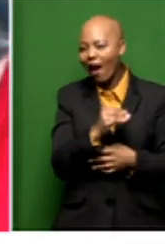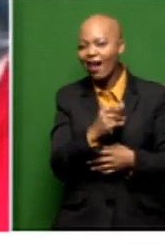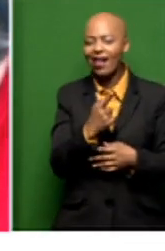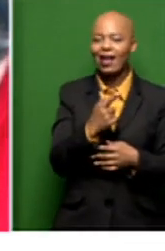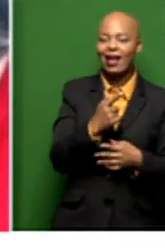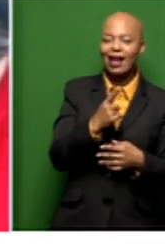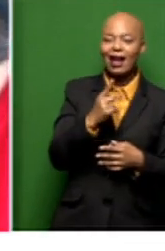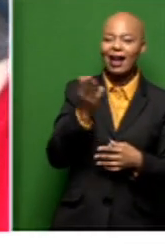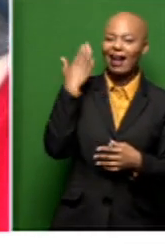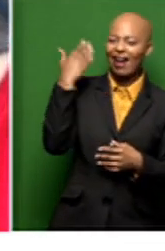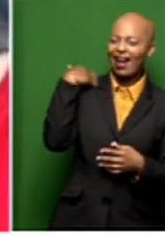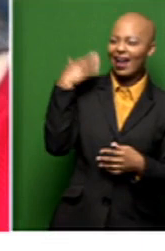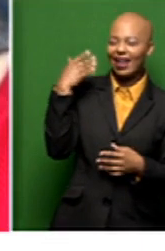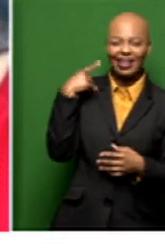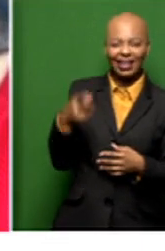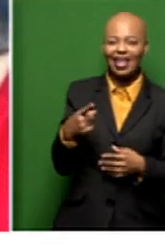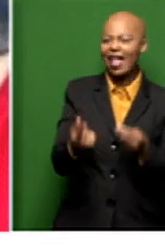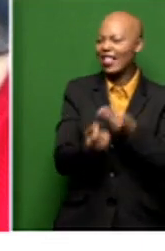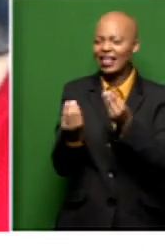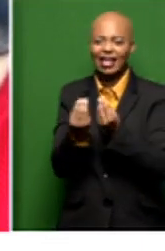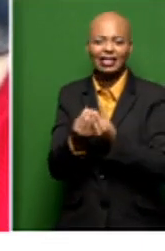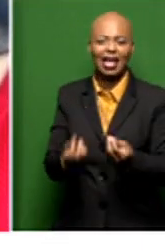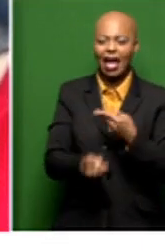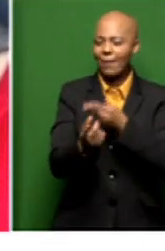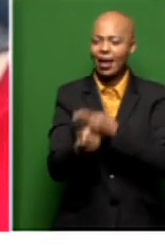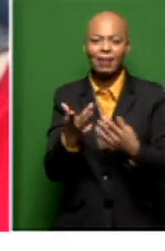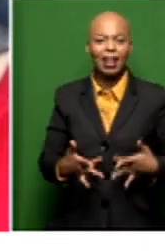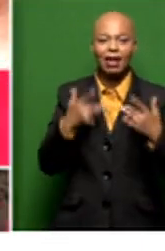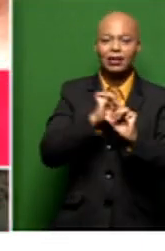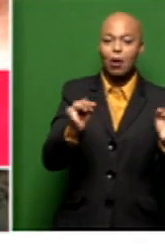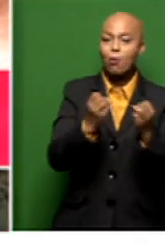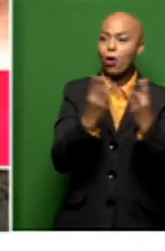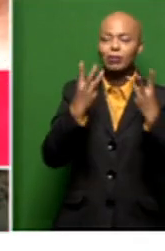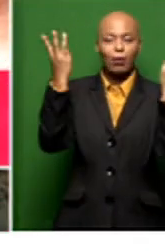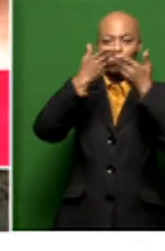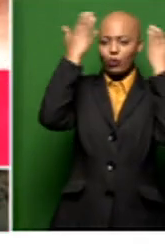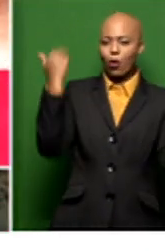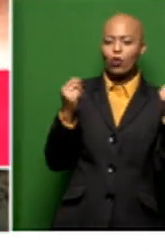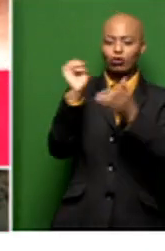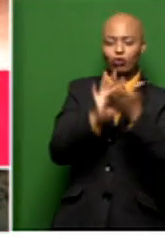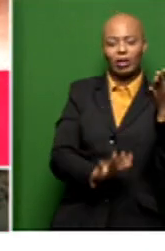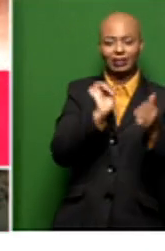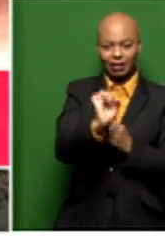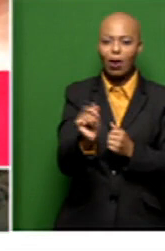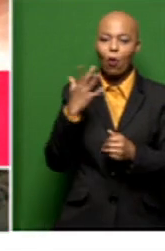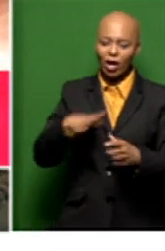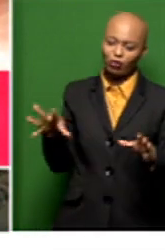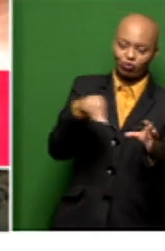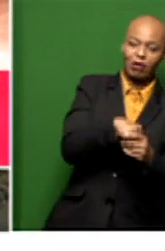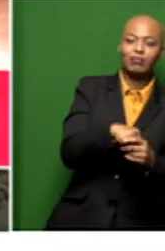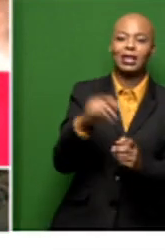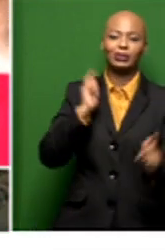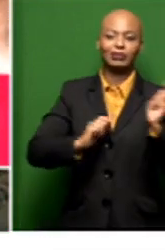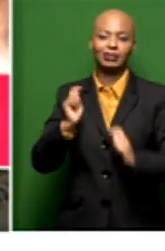things that happened behind the scenes, you know, that a lot of people don't know about. All right. I'm going to let you go so we can attend your